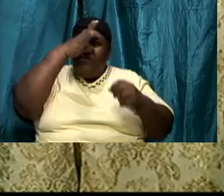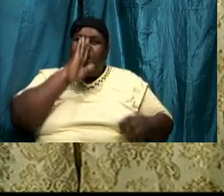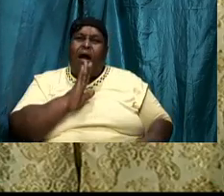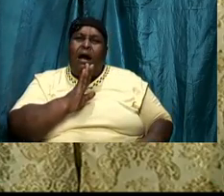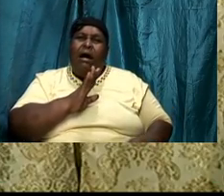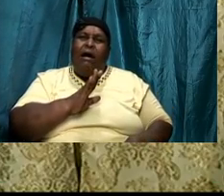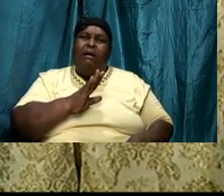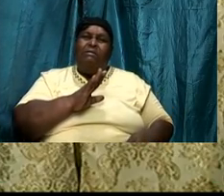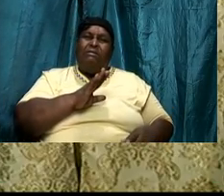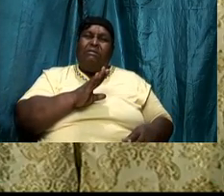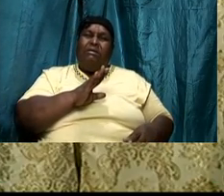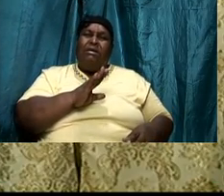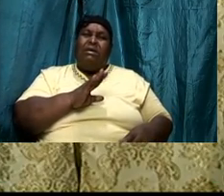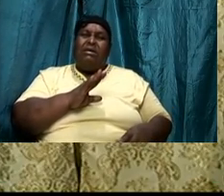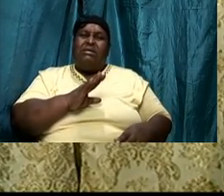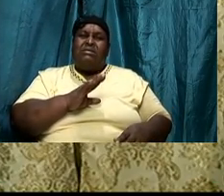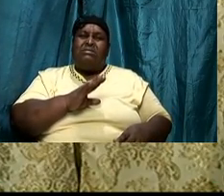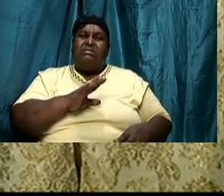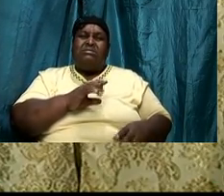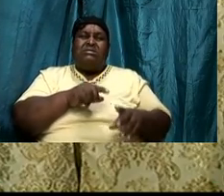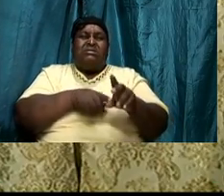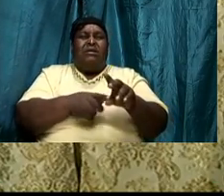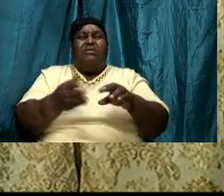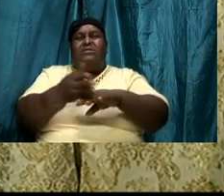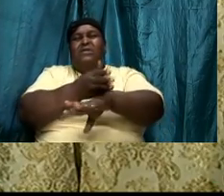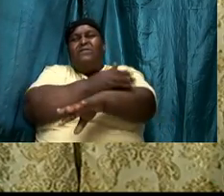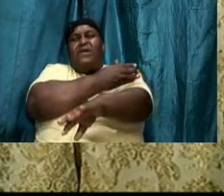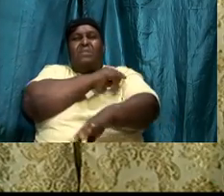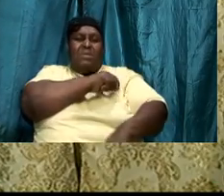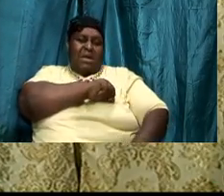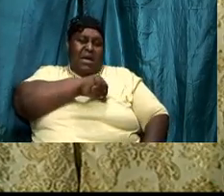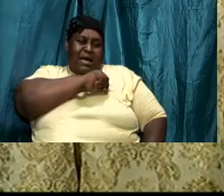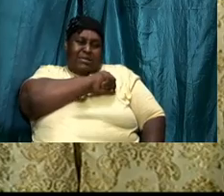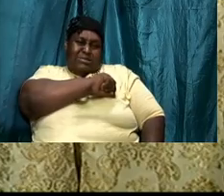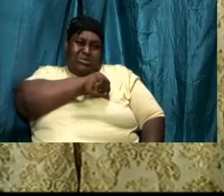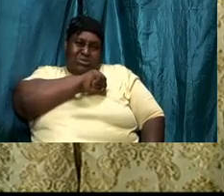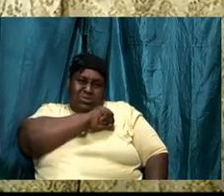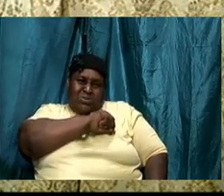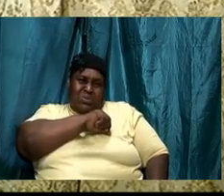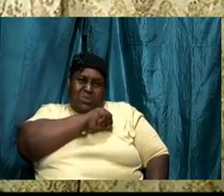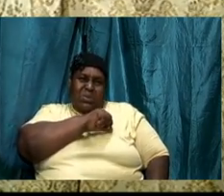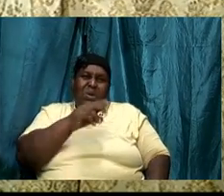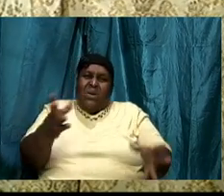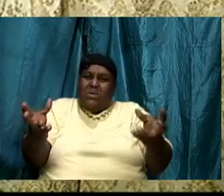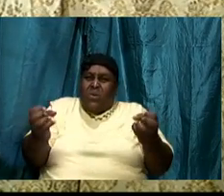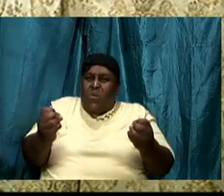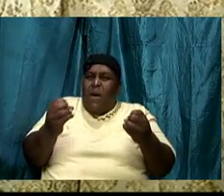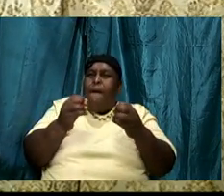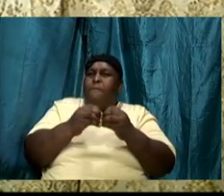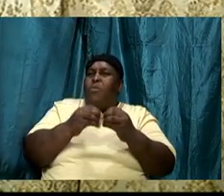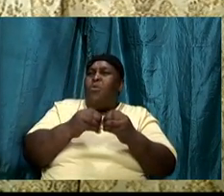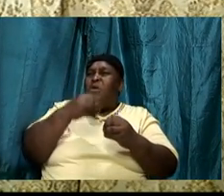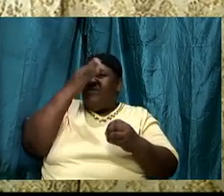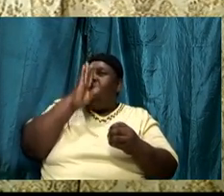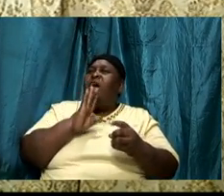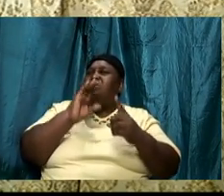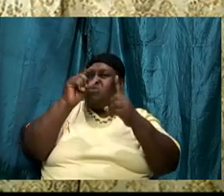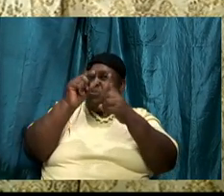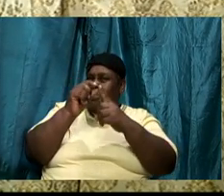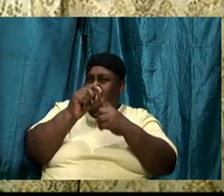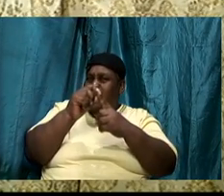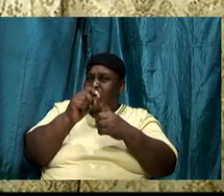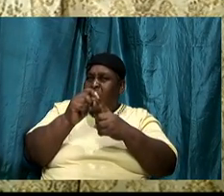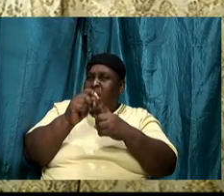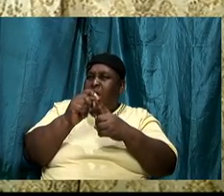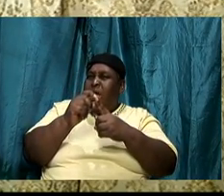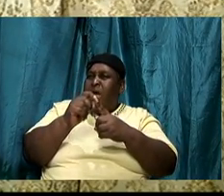attitude an aptitude to want more of the word and as we read then we are going to want to study to get more